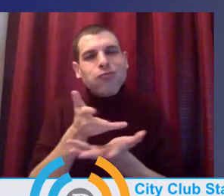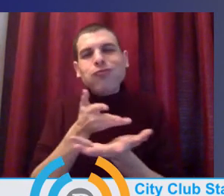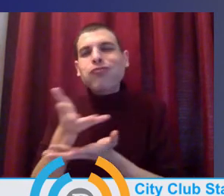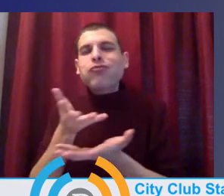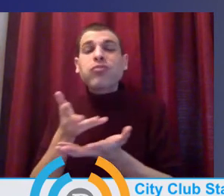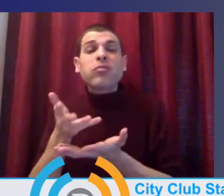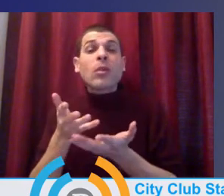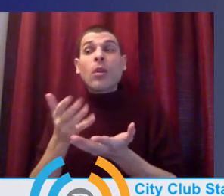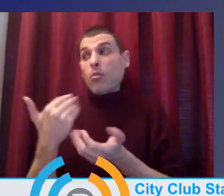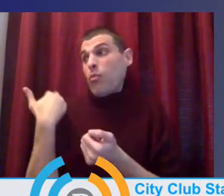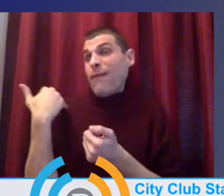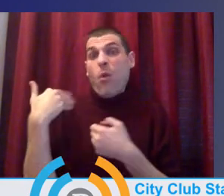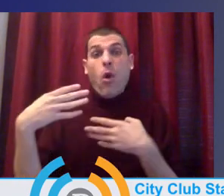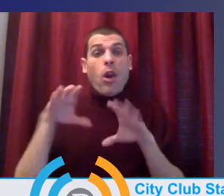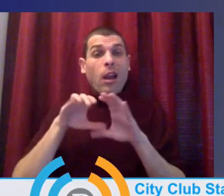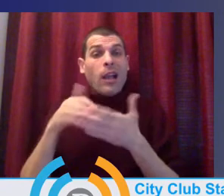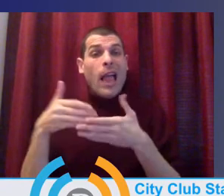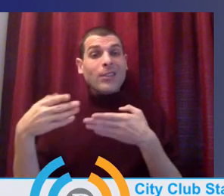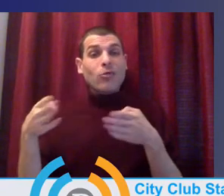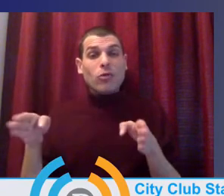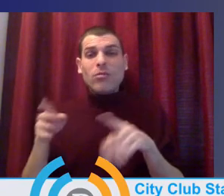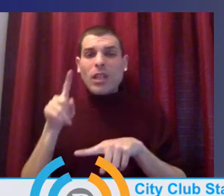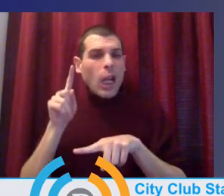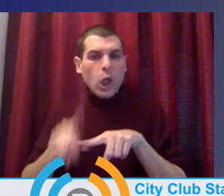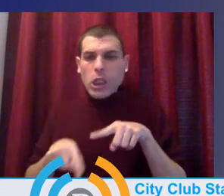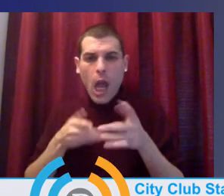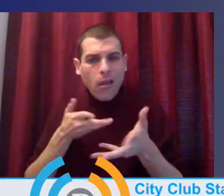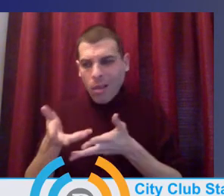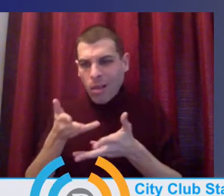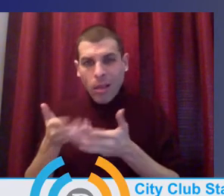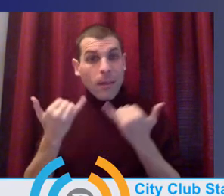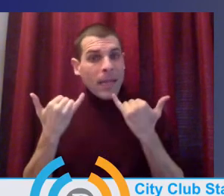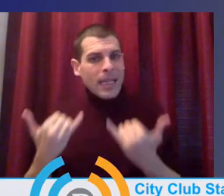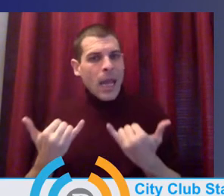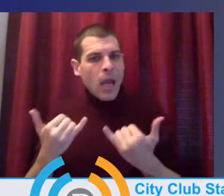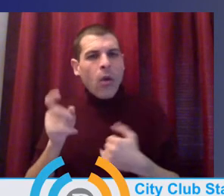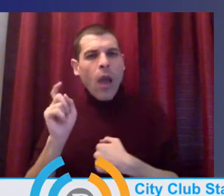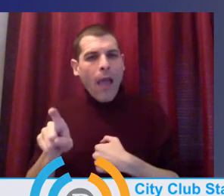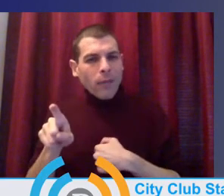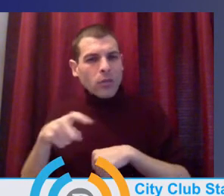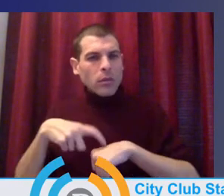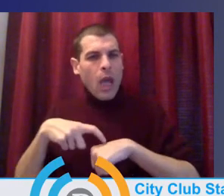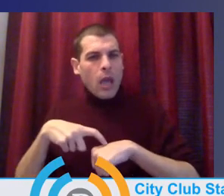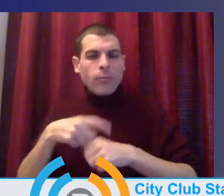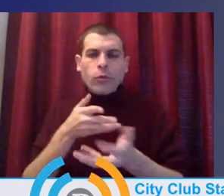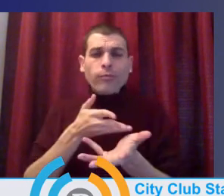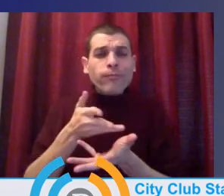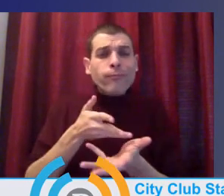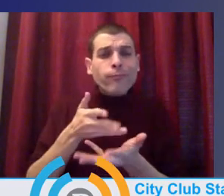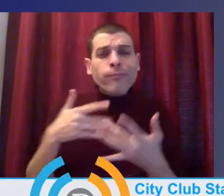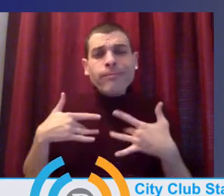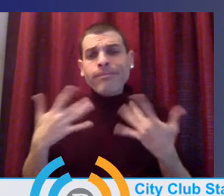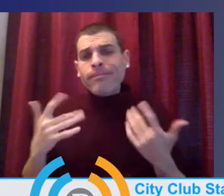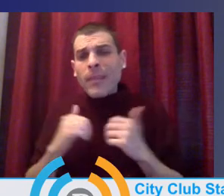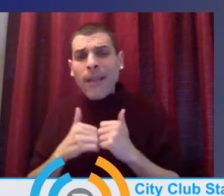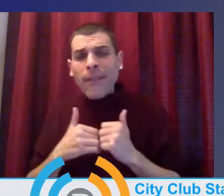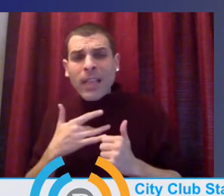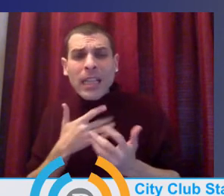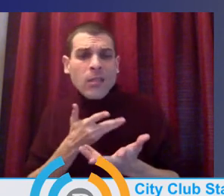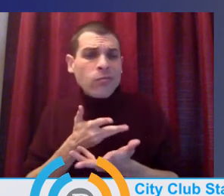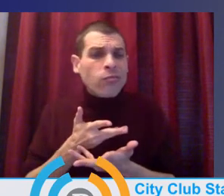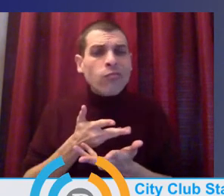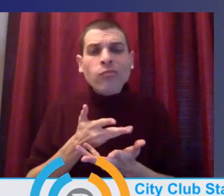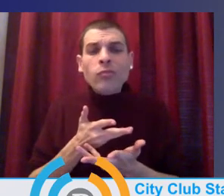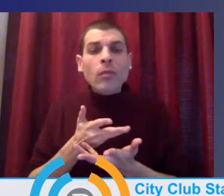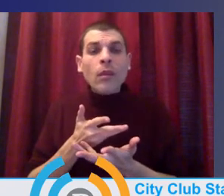had not. It also has helped build positive relationships and connections. Um, and it is, it has become widely seen